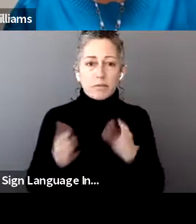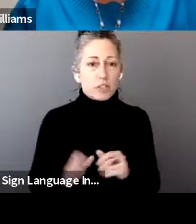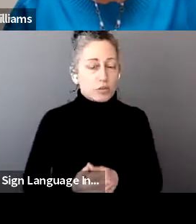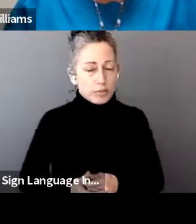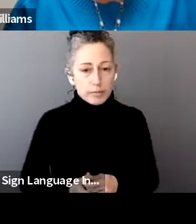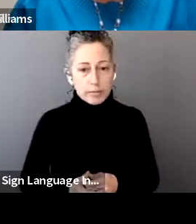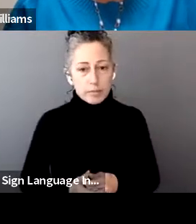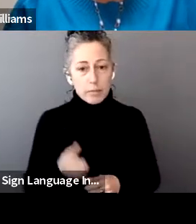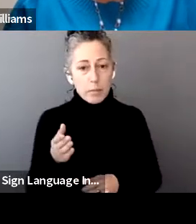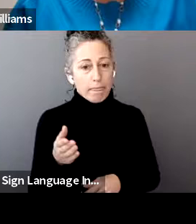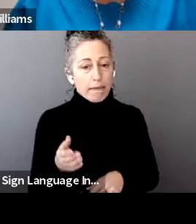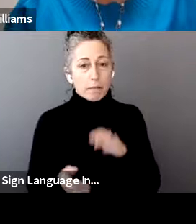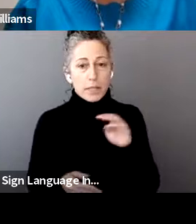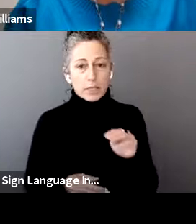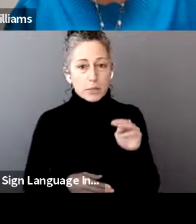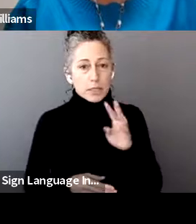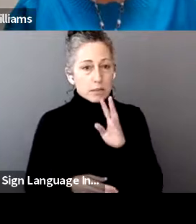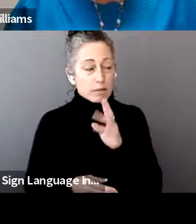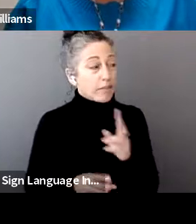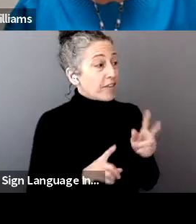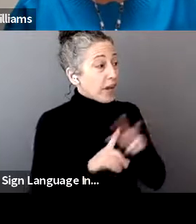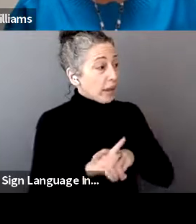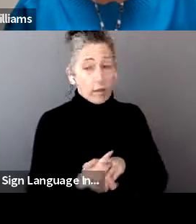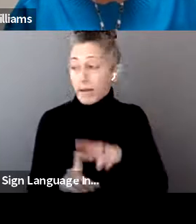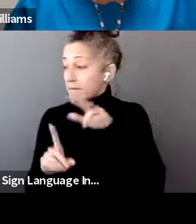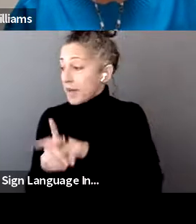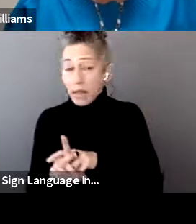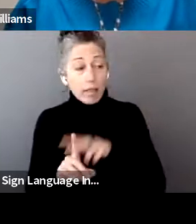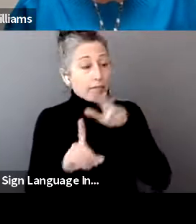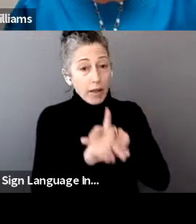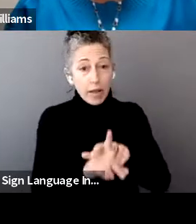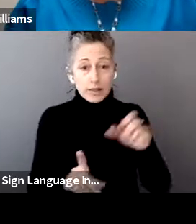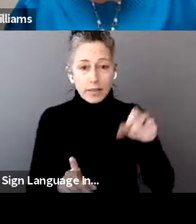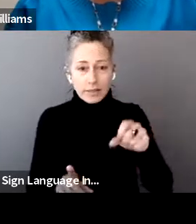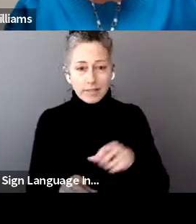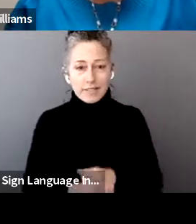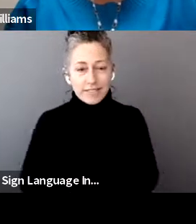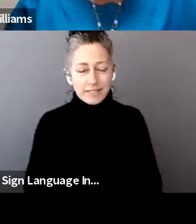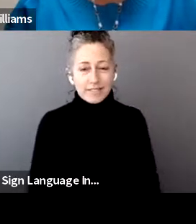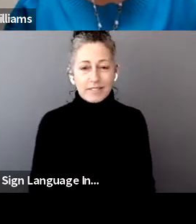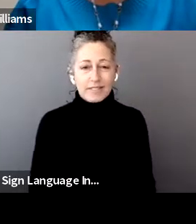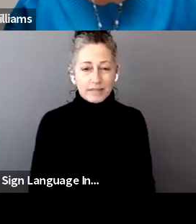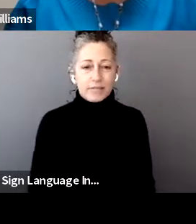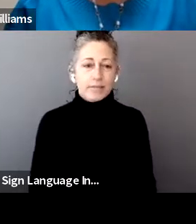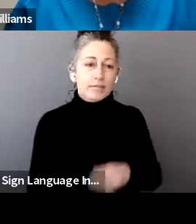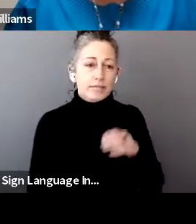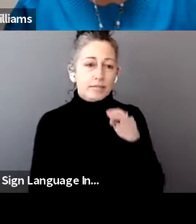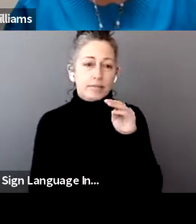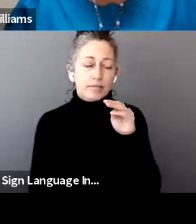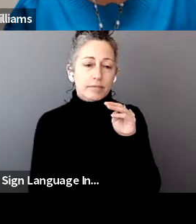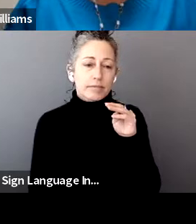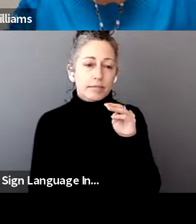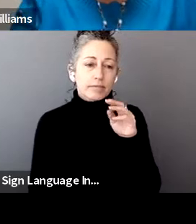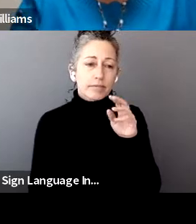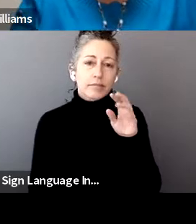File your taxes. File, yep. No way around it. And Ms. Frizzell, why is banking